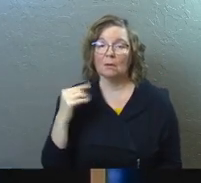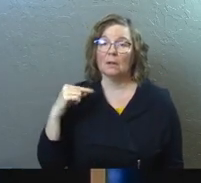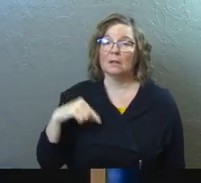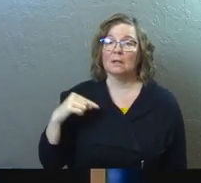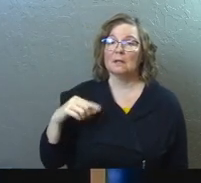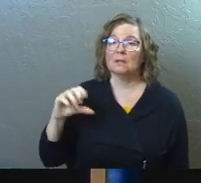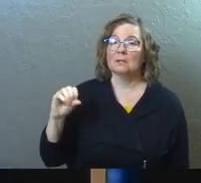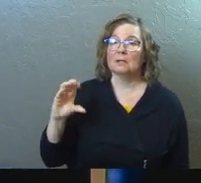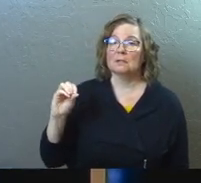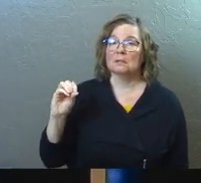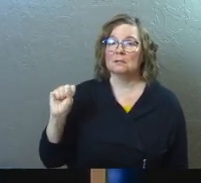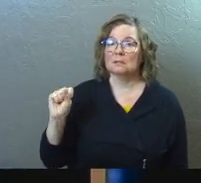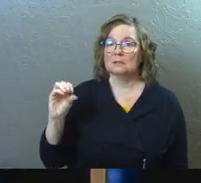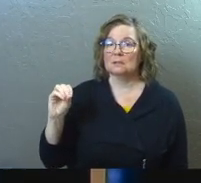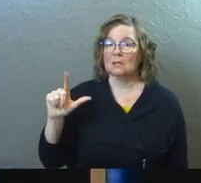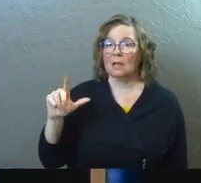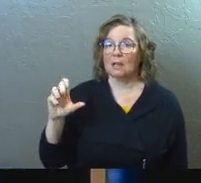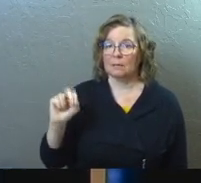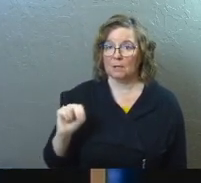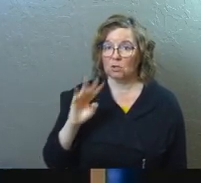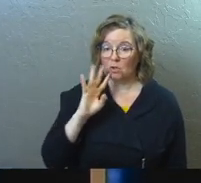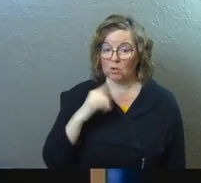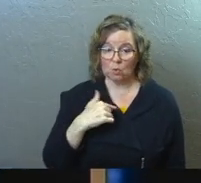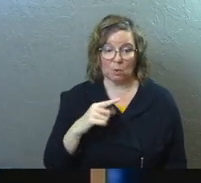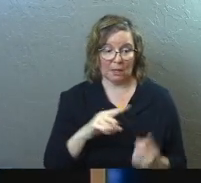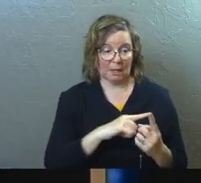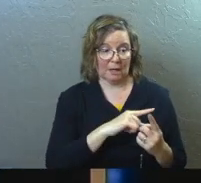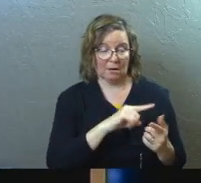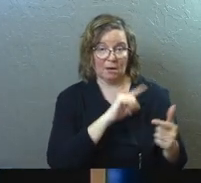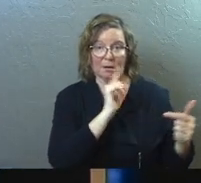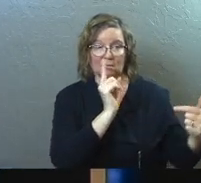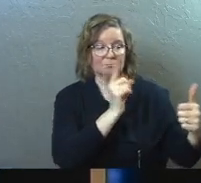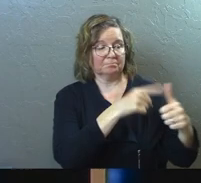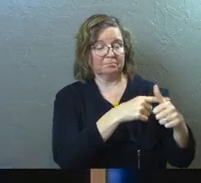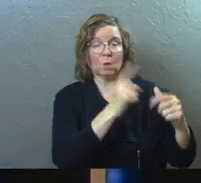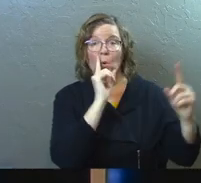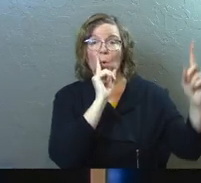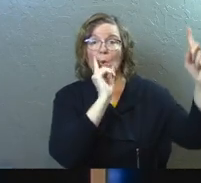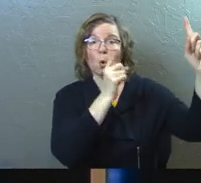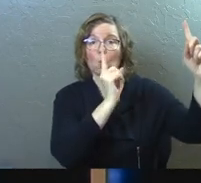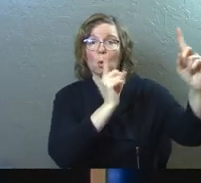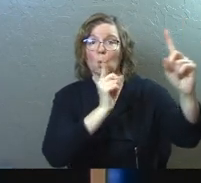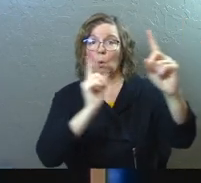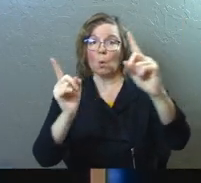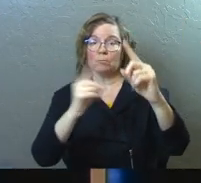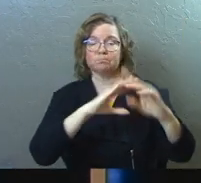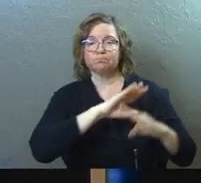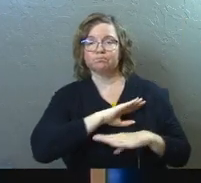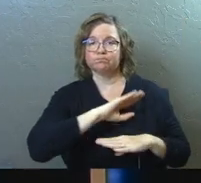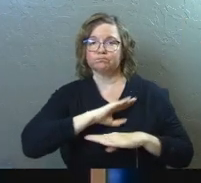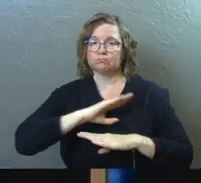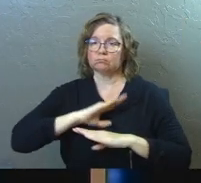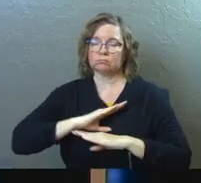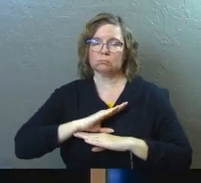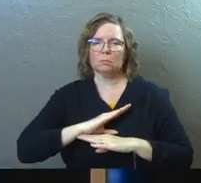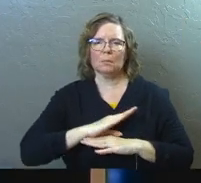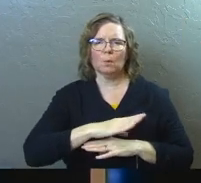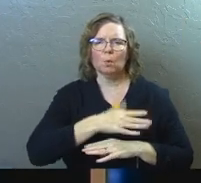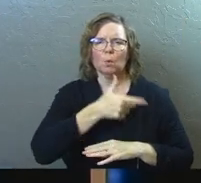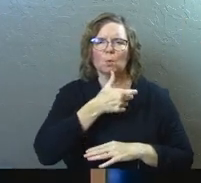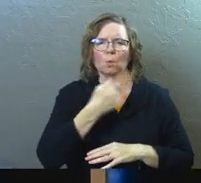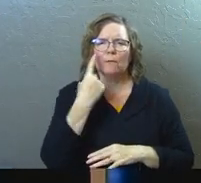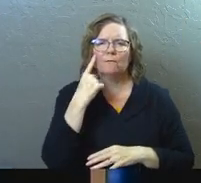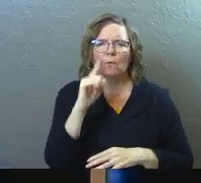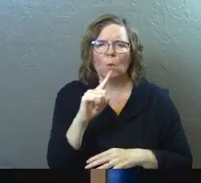talking in the book of Ecclesiastes. And he's like, you can meet all of these life goals. You can have amazing purpose and you can build all of this stuff, but who are you